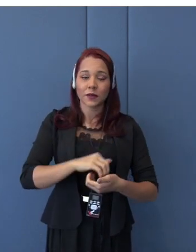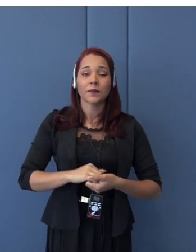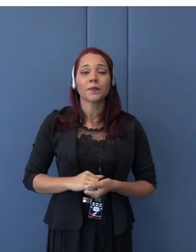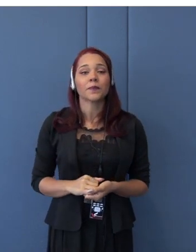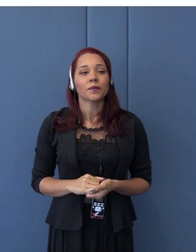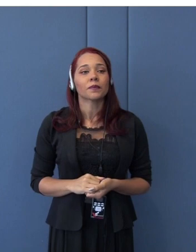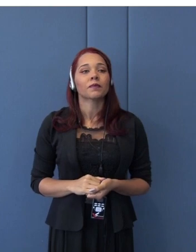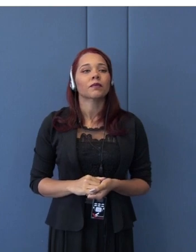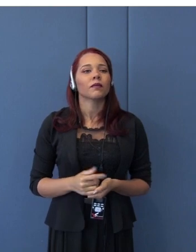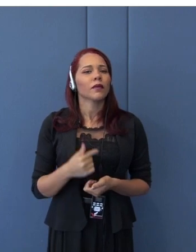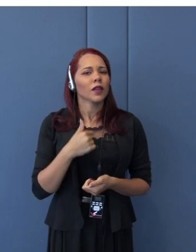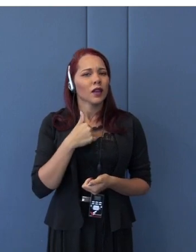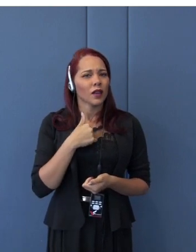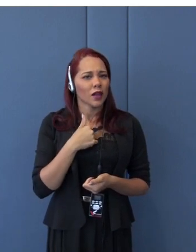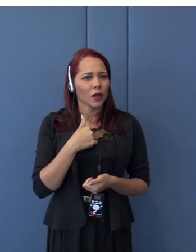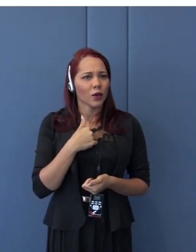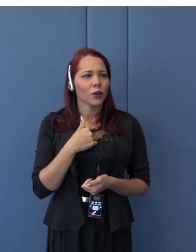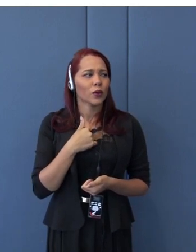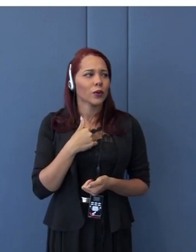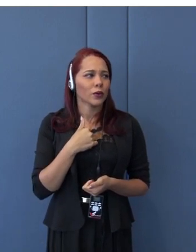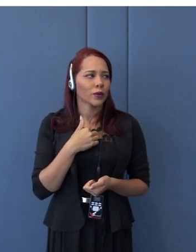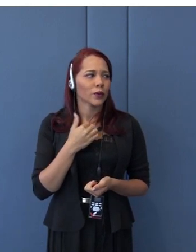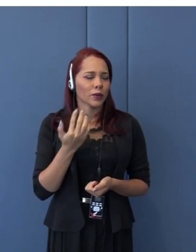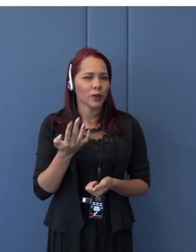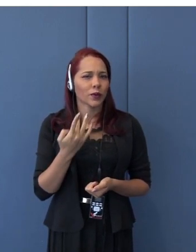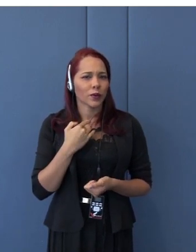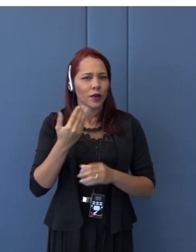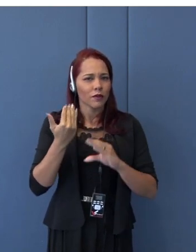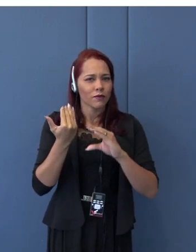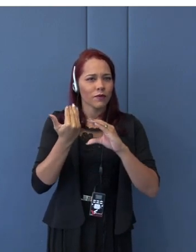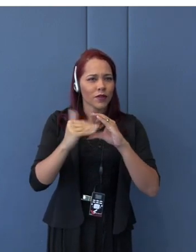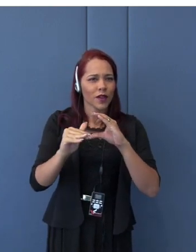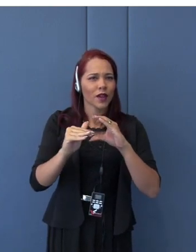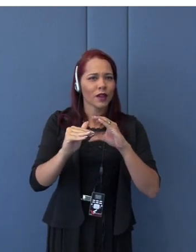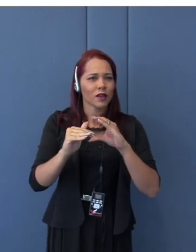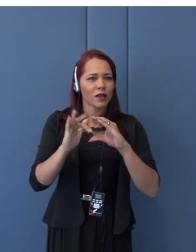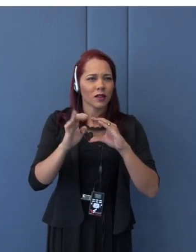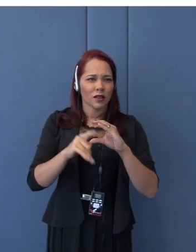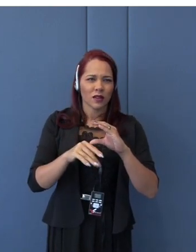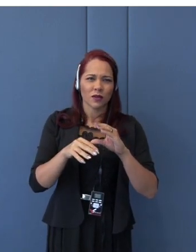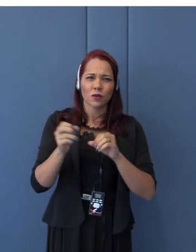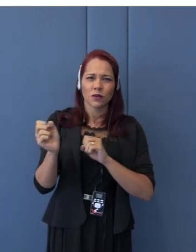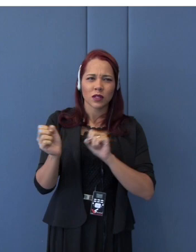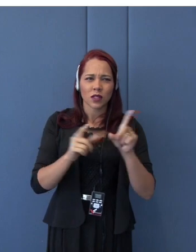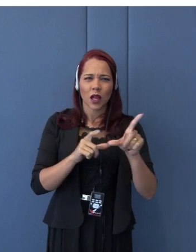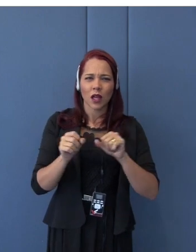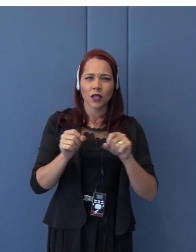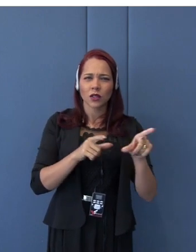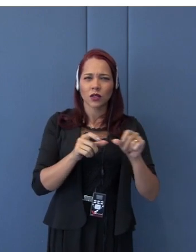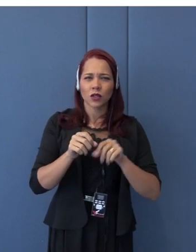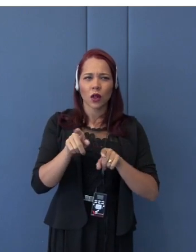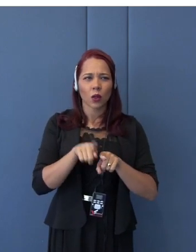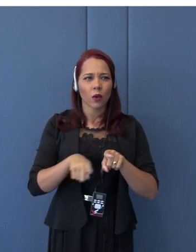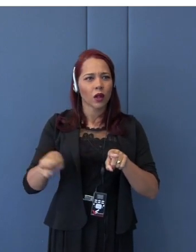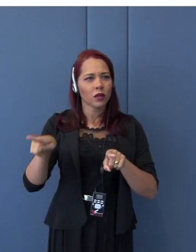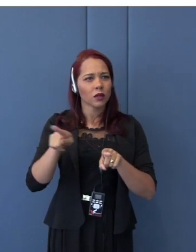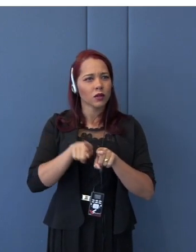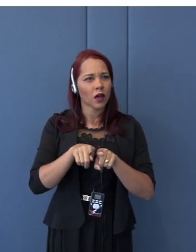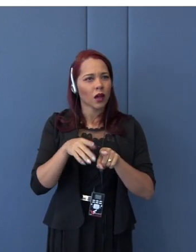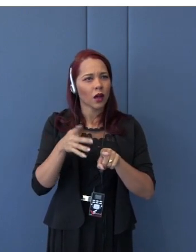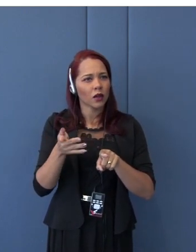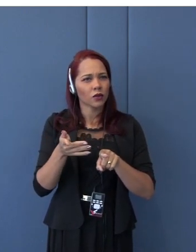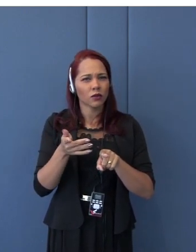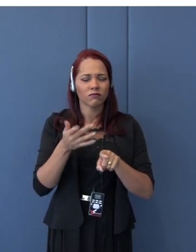sent the kind of updated version of the table, but it's not reflected